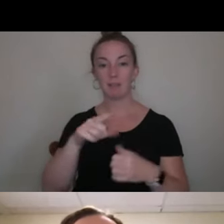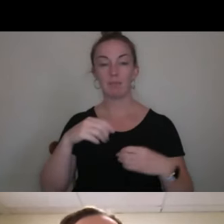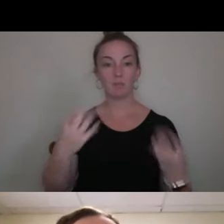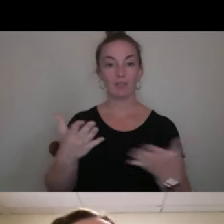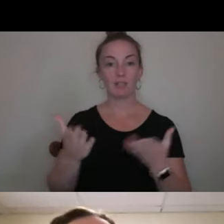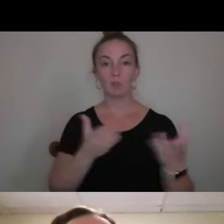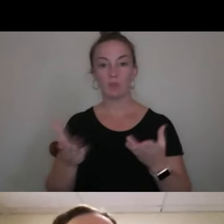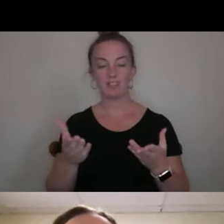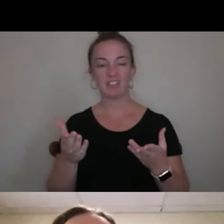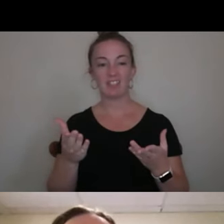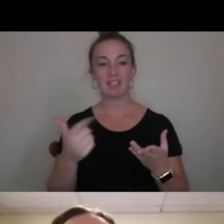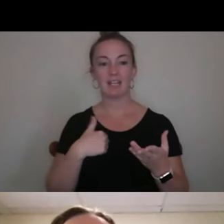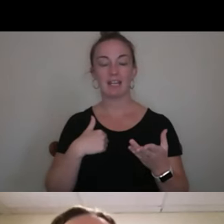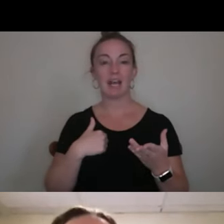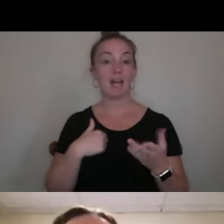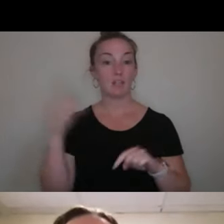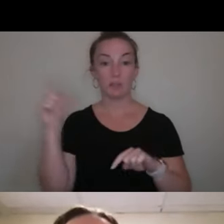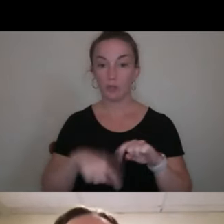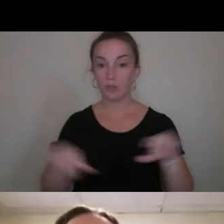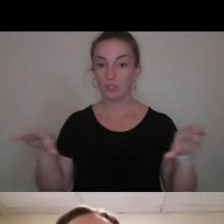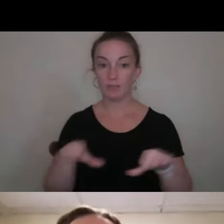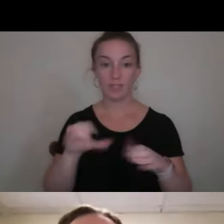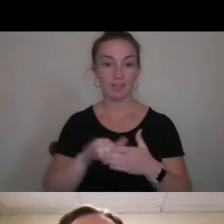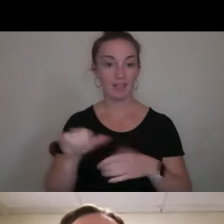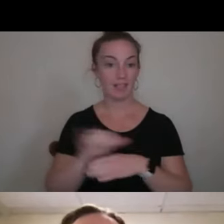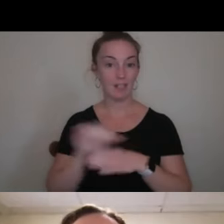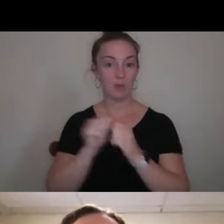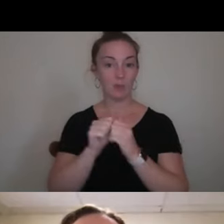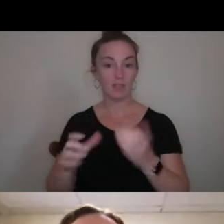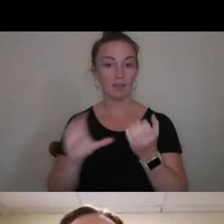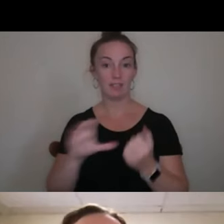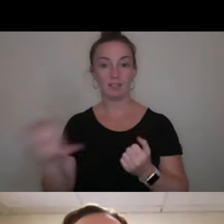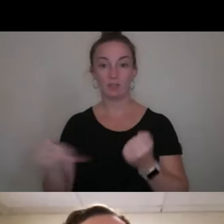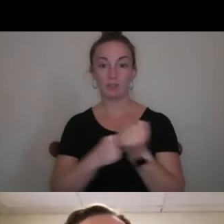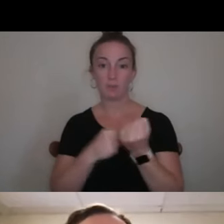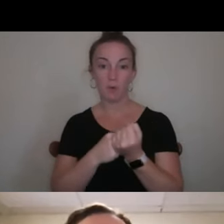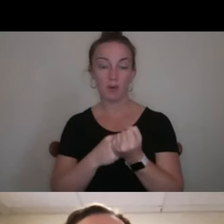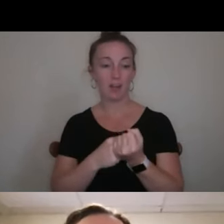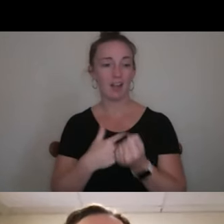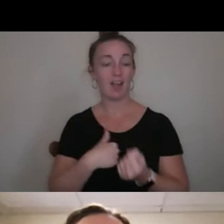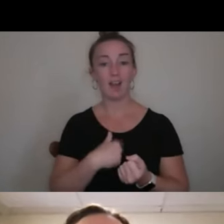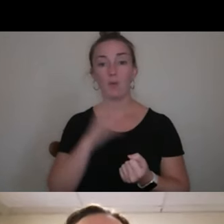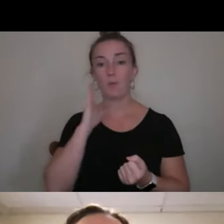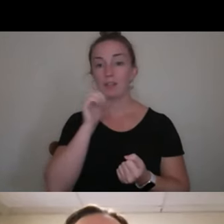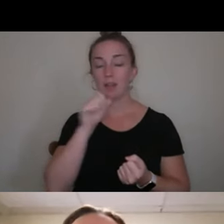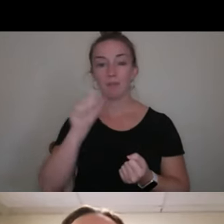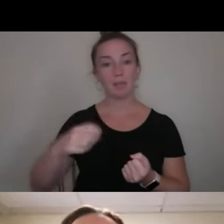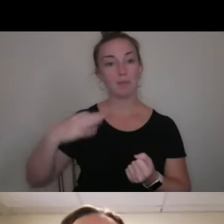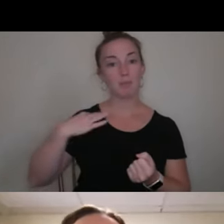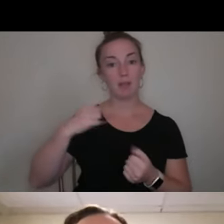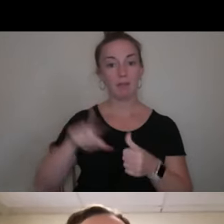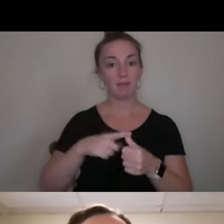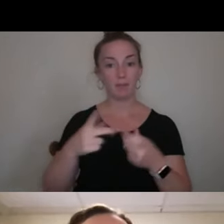And I definitely could not have done that internship without Center's support. I wouldn't have been able to apply for it in the first place.